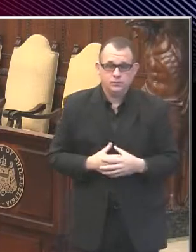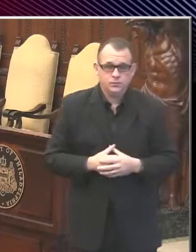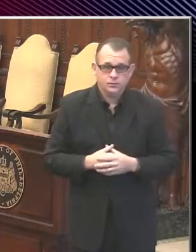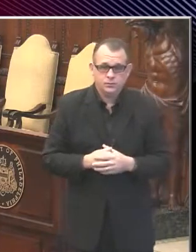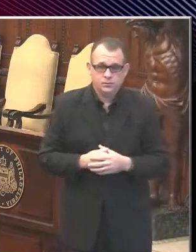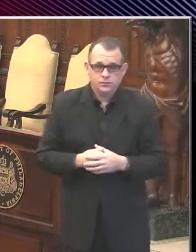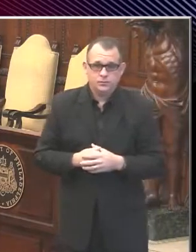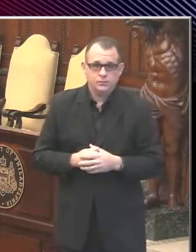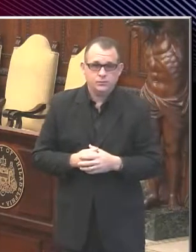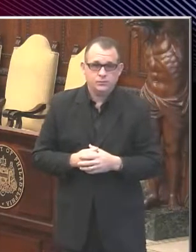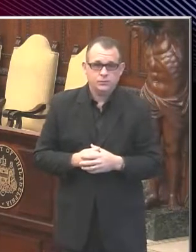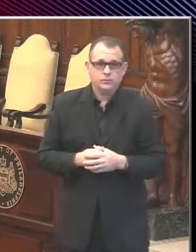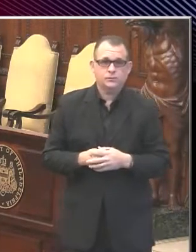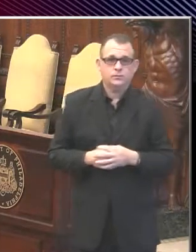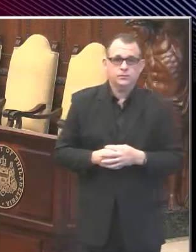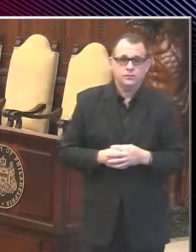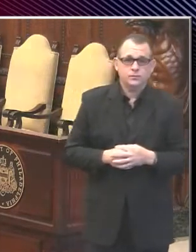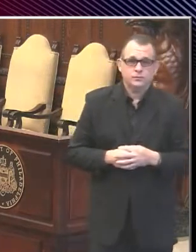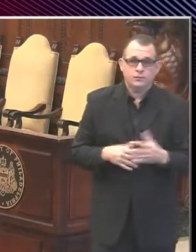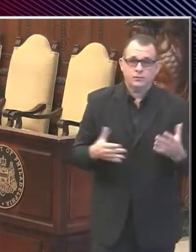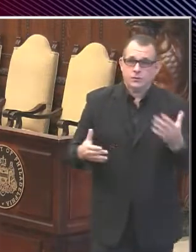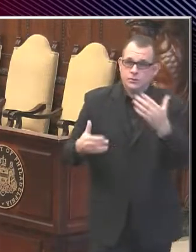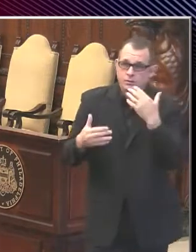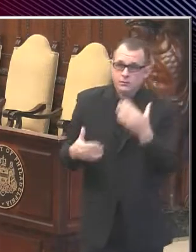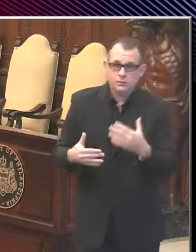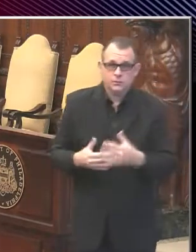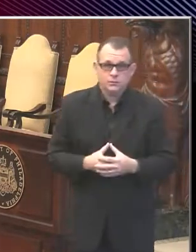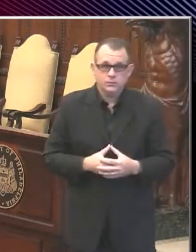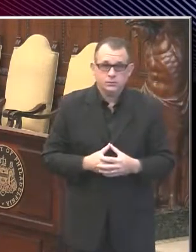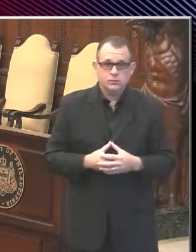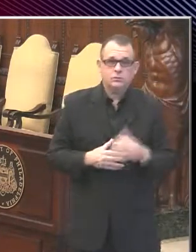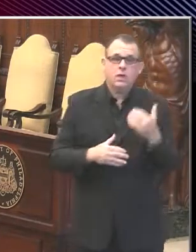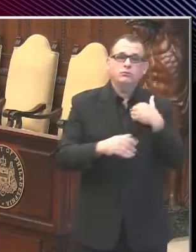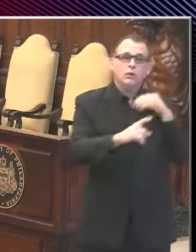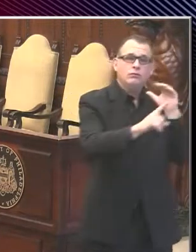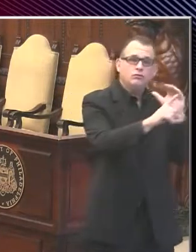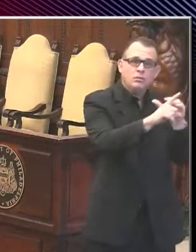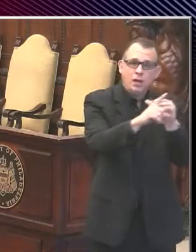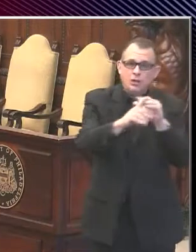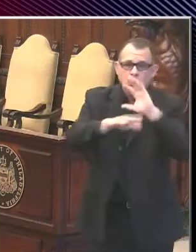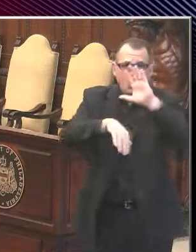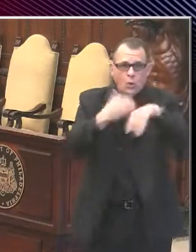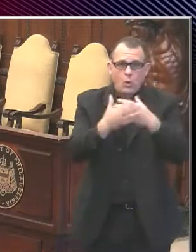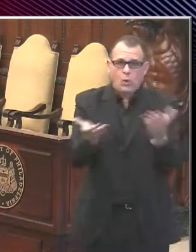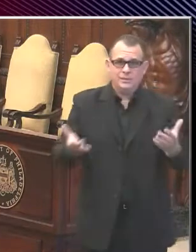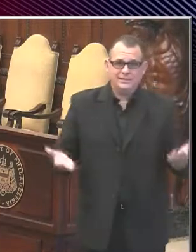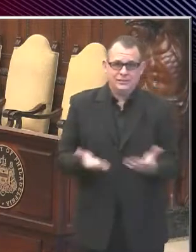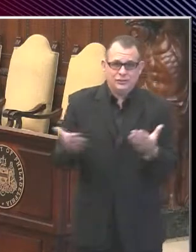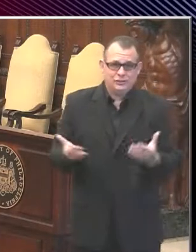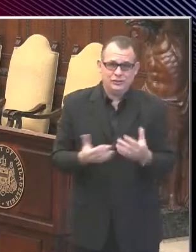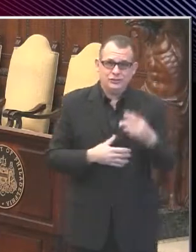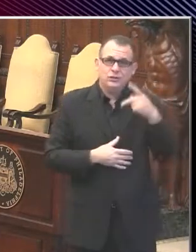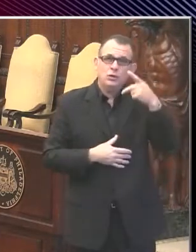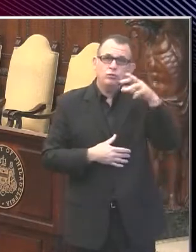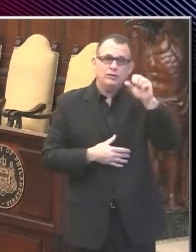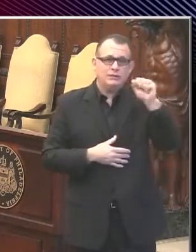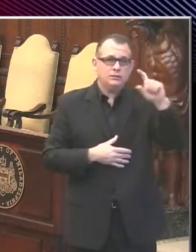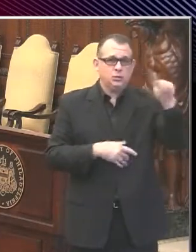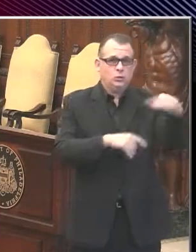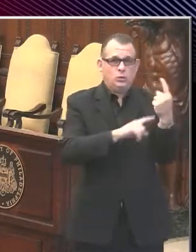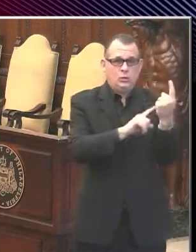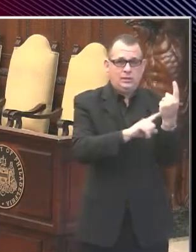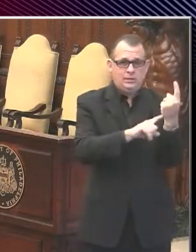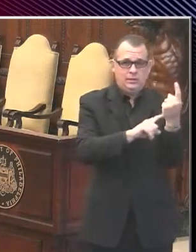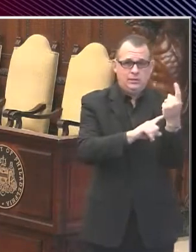a reminder to all of the folks that this is for press only. Please change your login